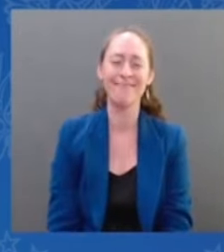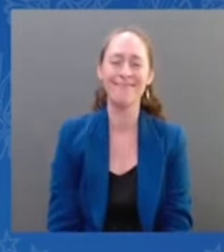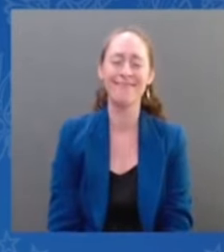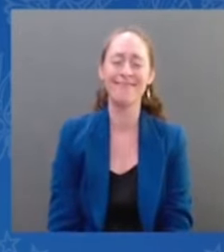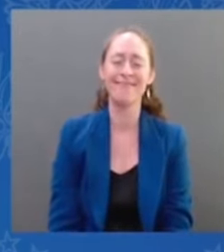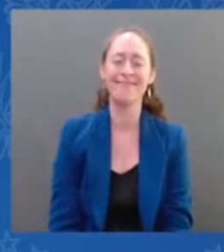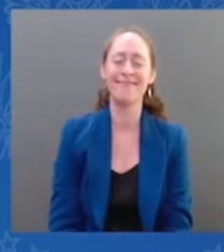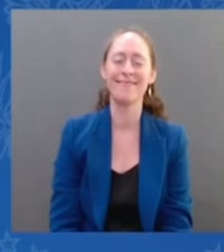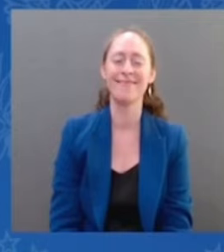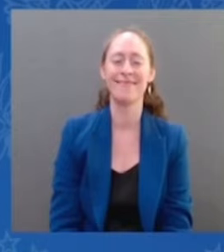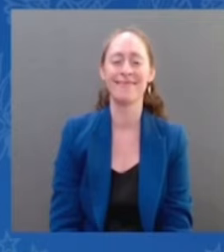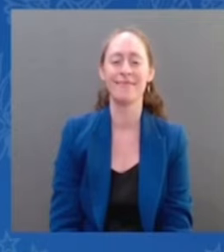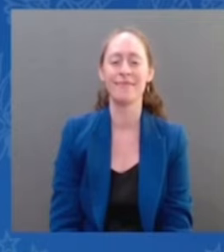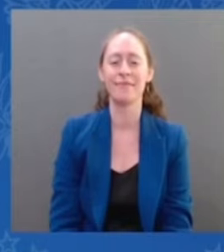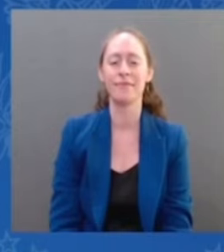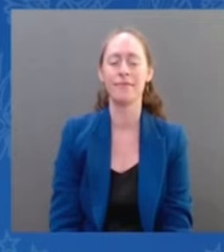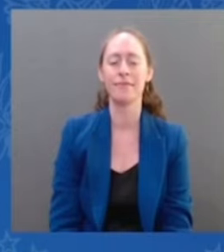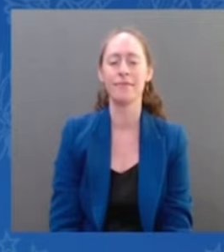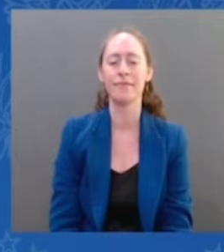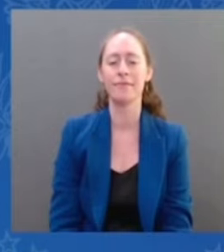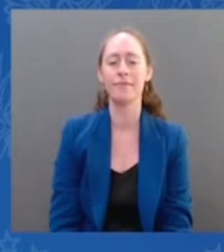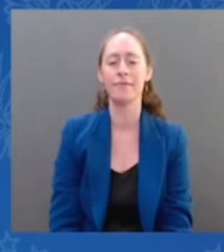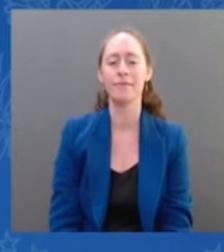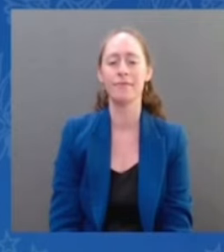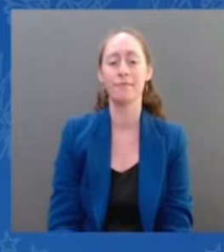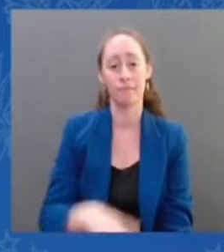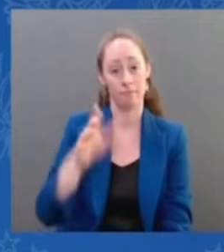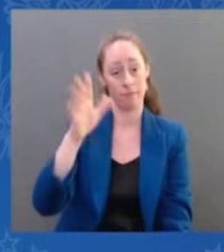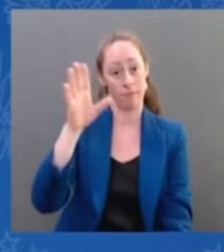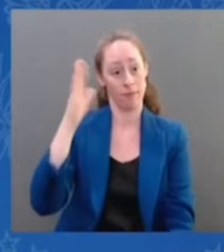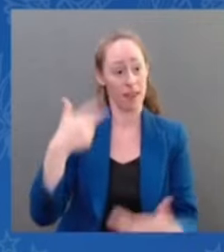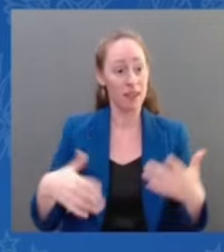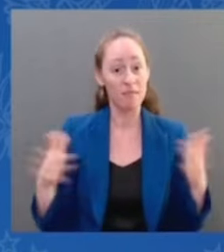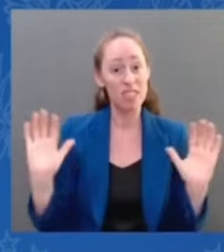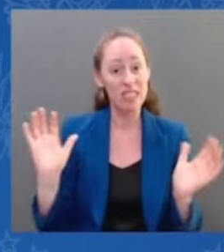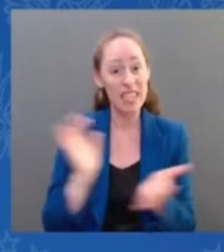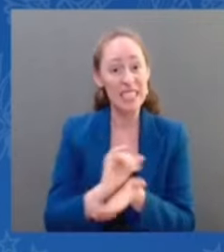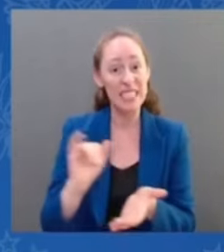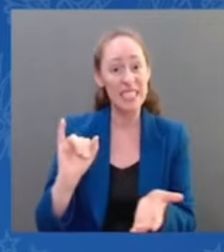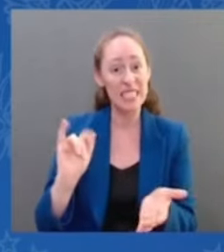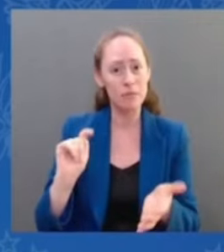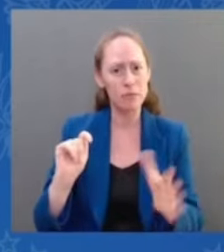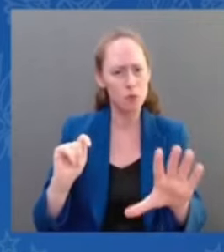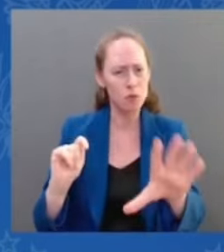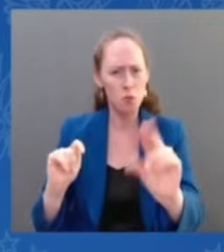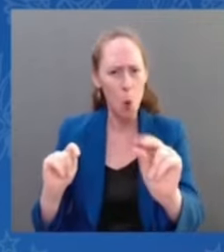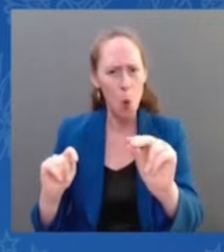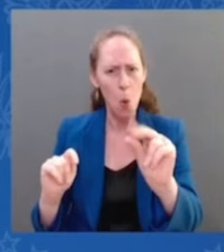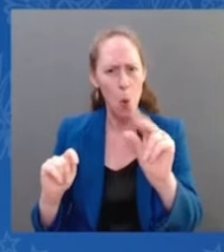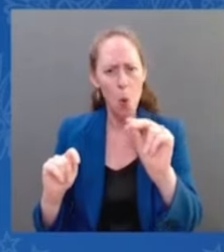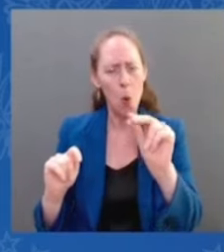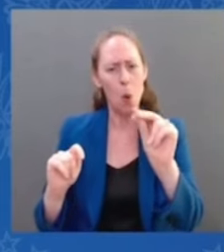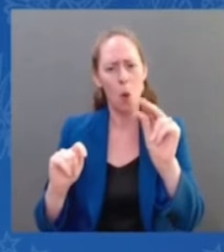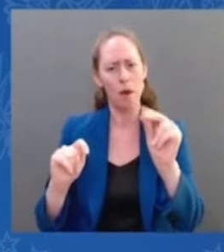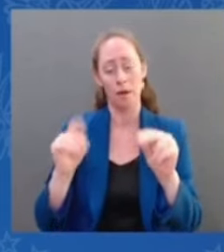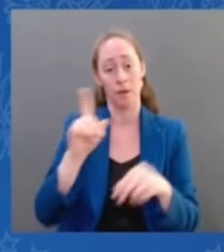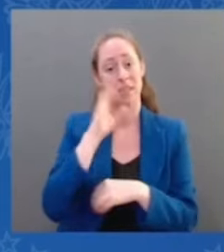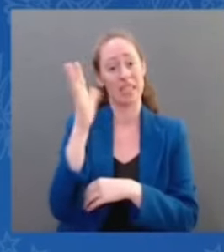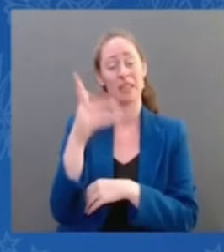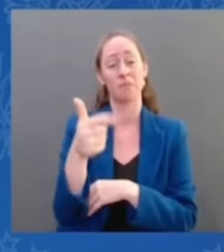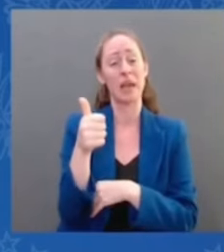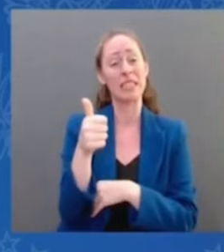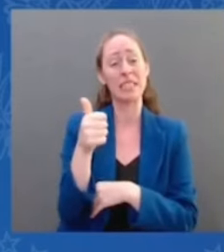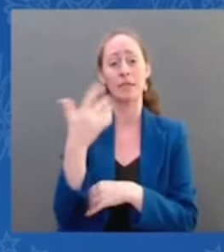stating a basic fundamental notion. The fastest way to restore woe, row, is to pass a national law codifying row,